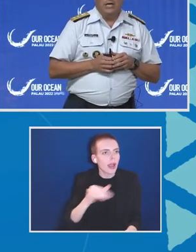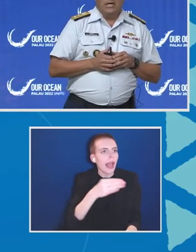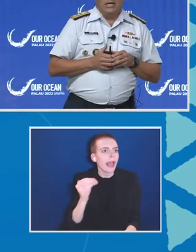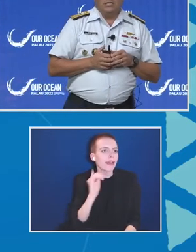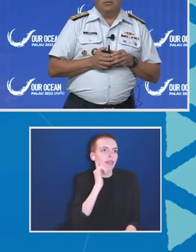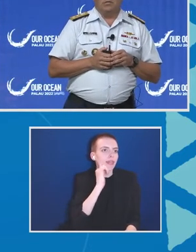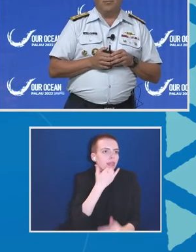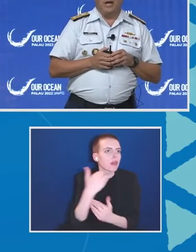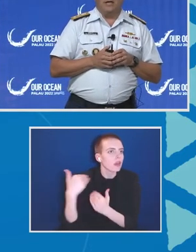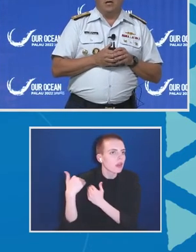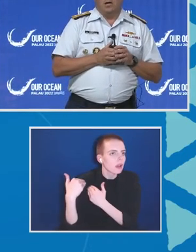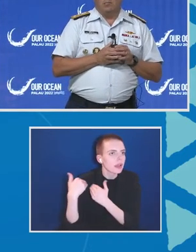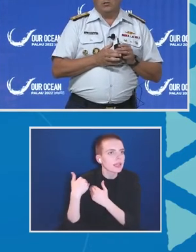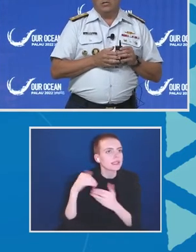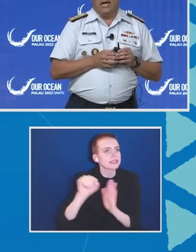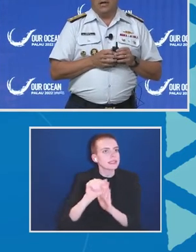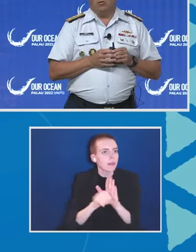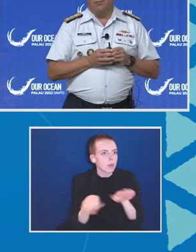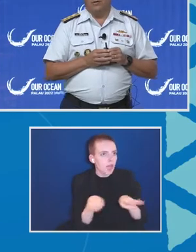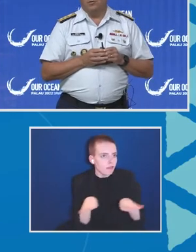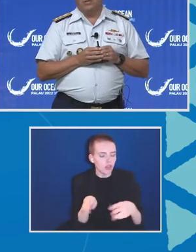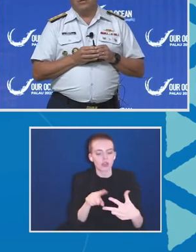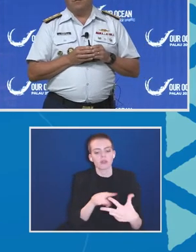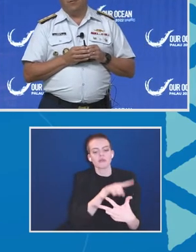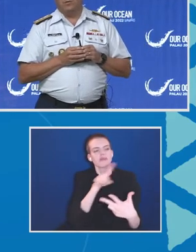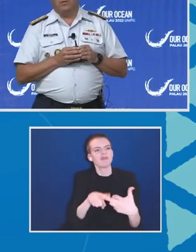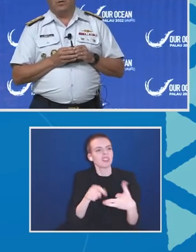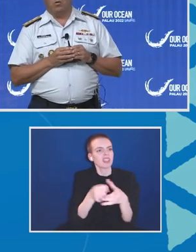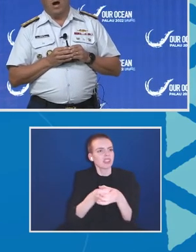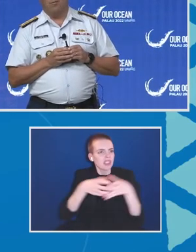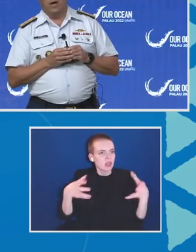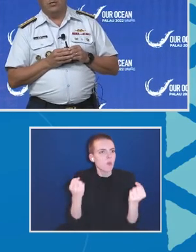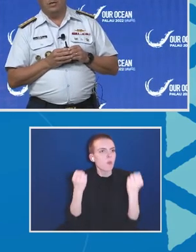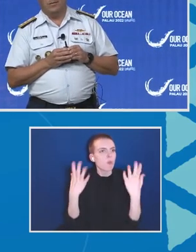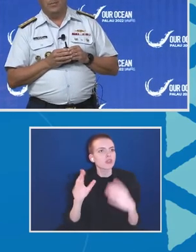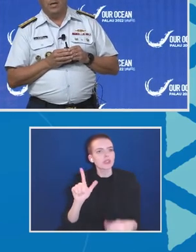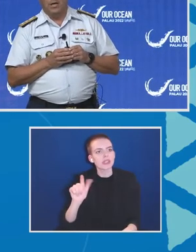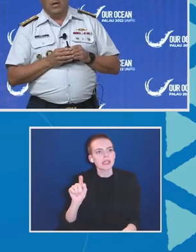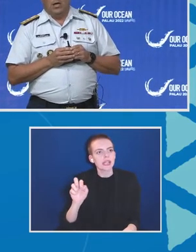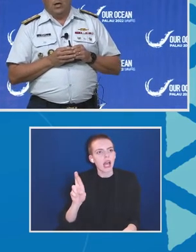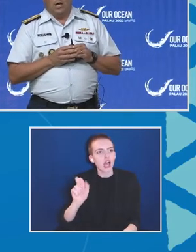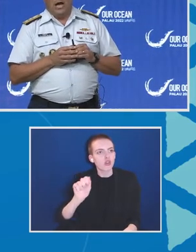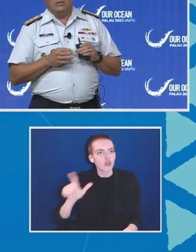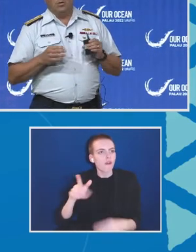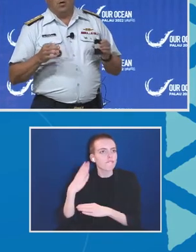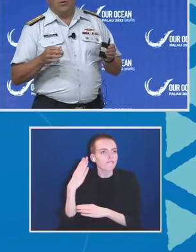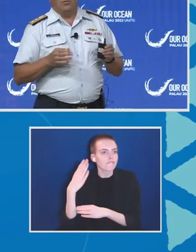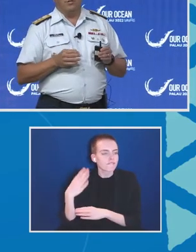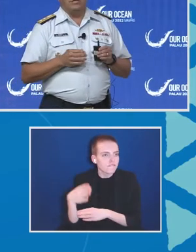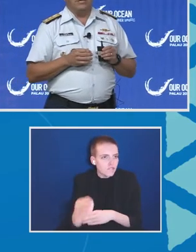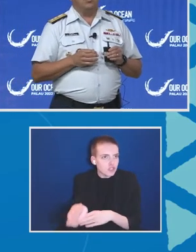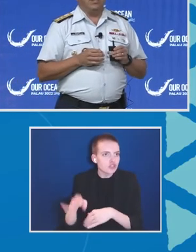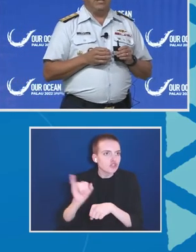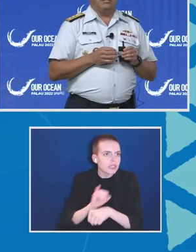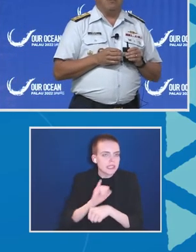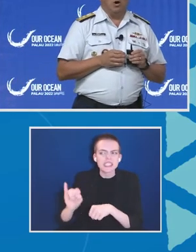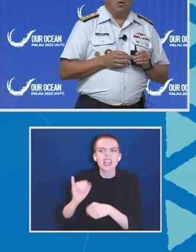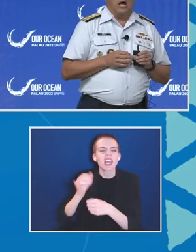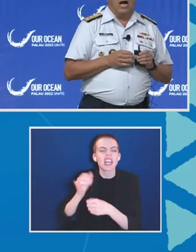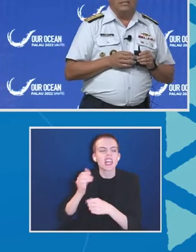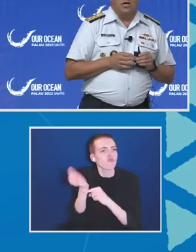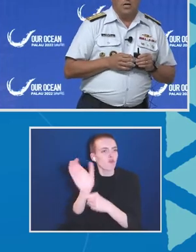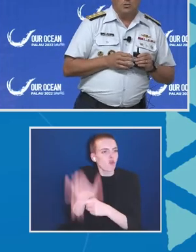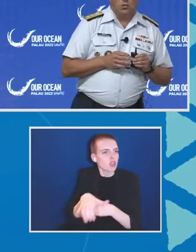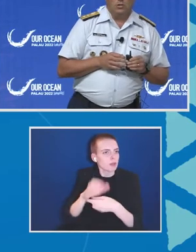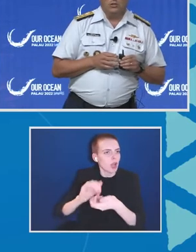And third is to expand multilateral fisheries enforcement cooperation. As we work through these things, we need to